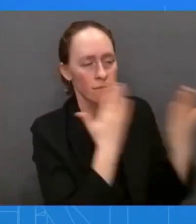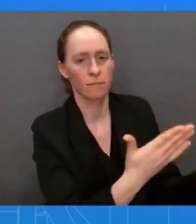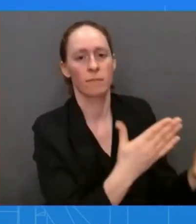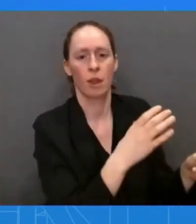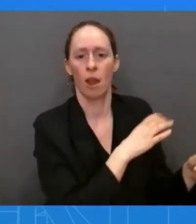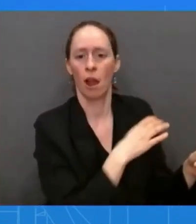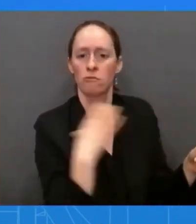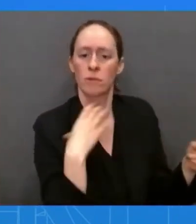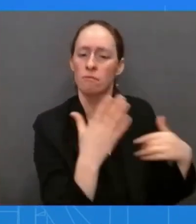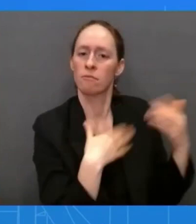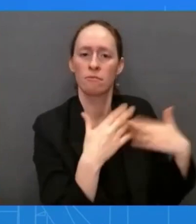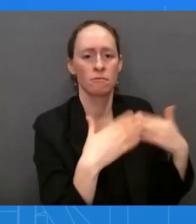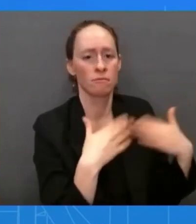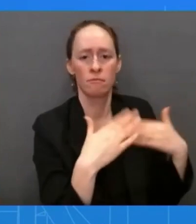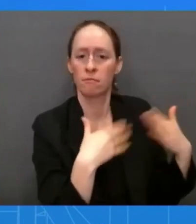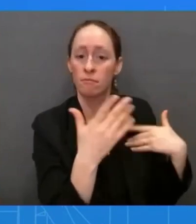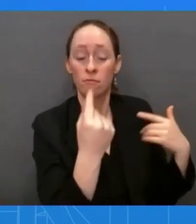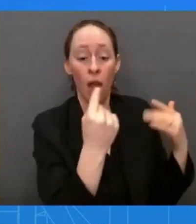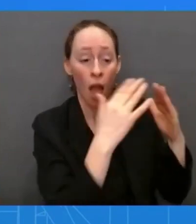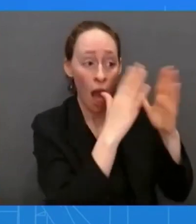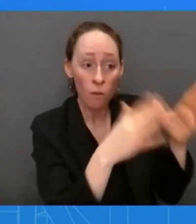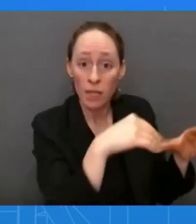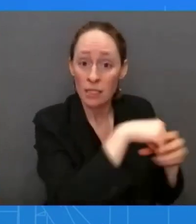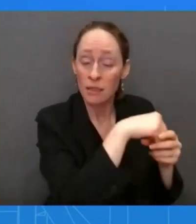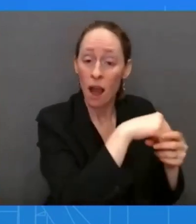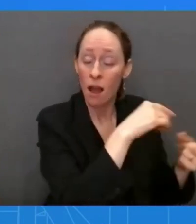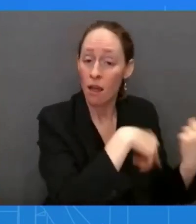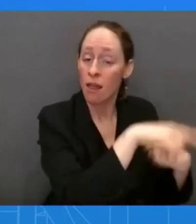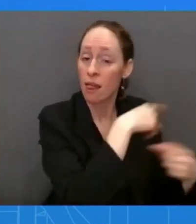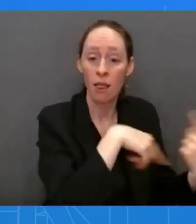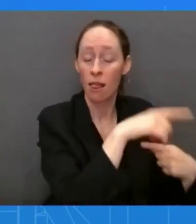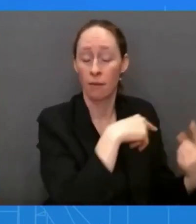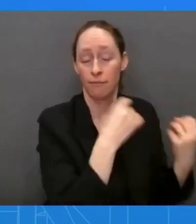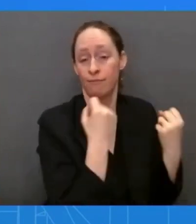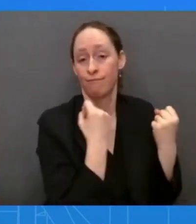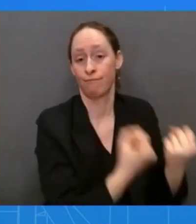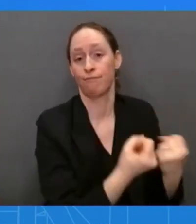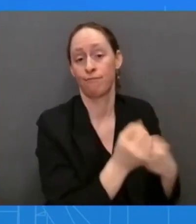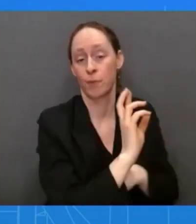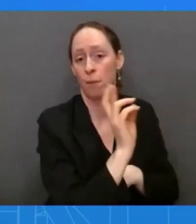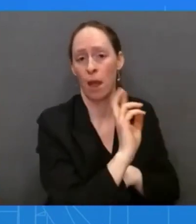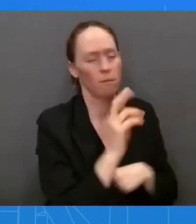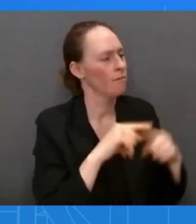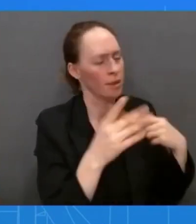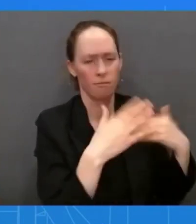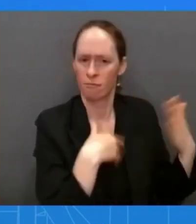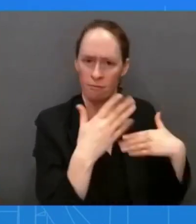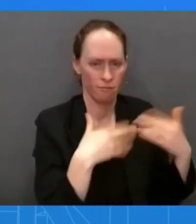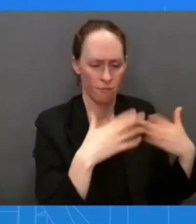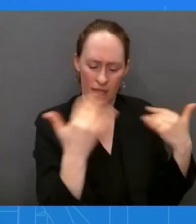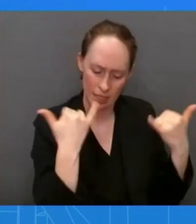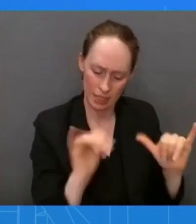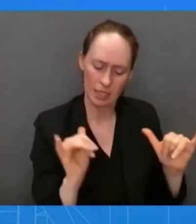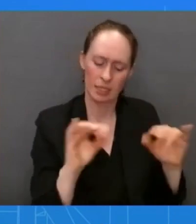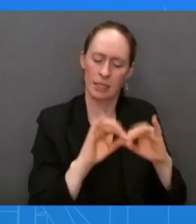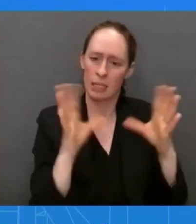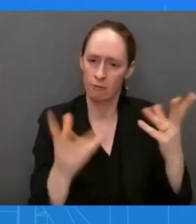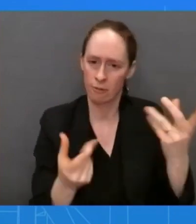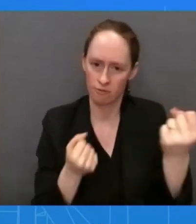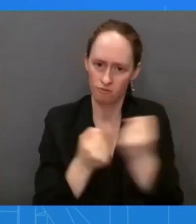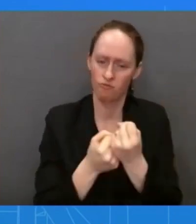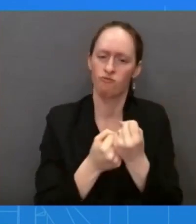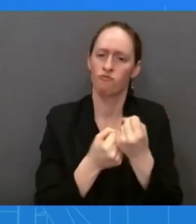now in Republican hands, the House leadership has been consistent in wanting to continue to support Ukraine. We're grateful for that. And